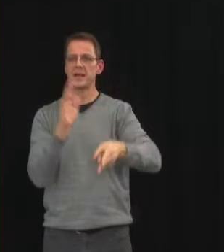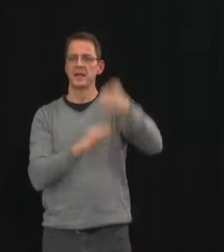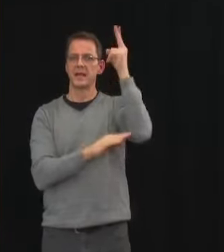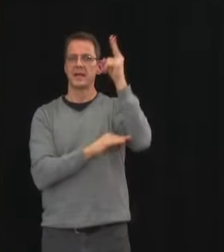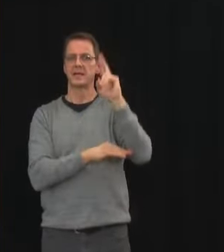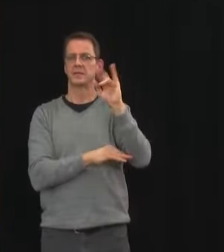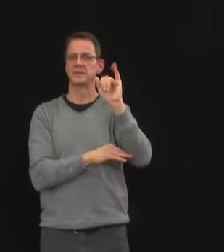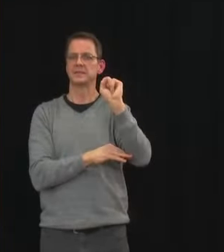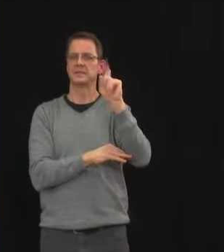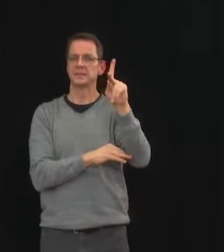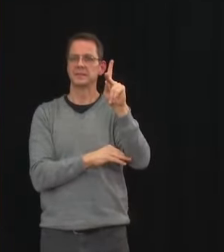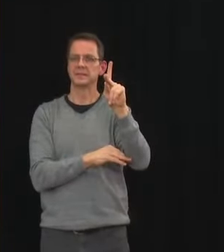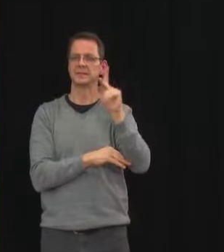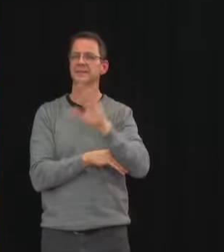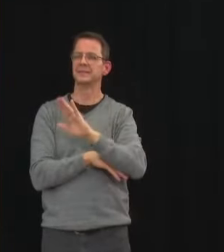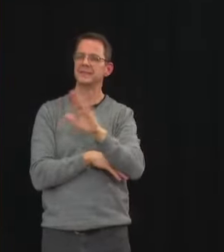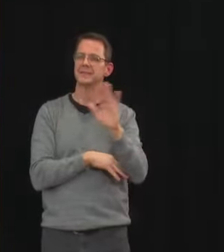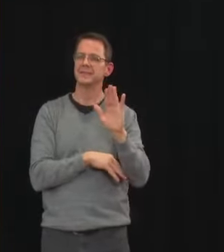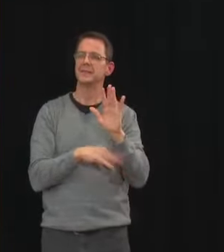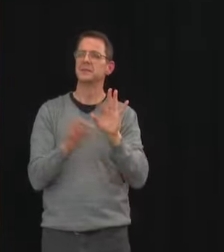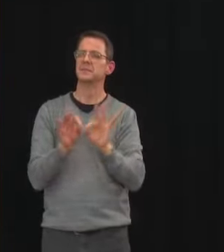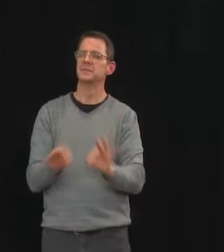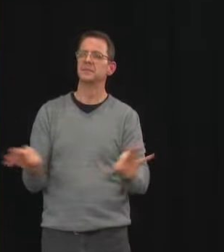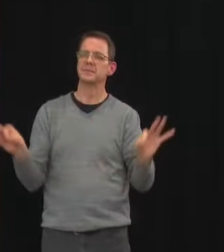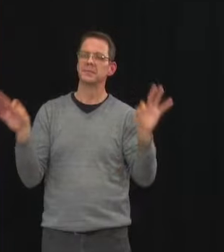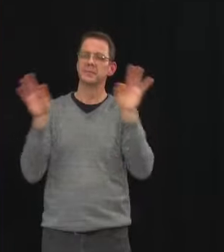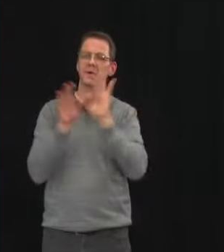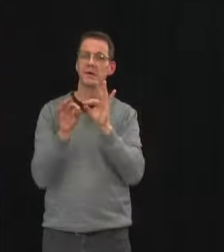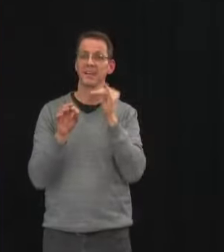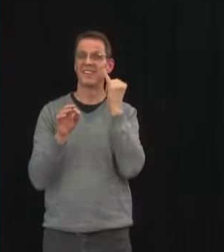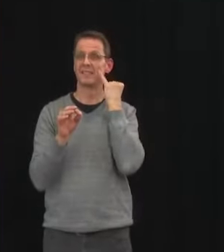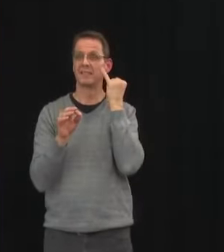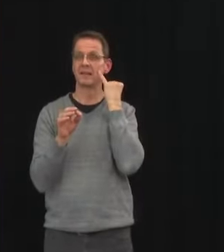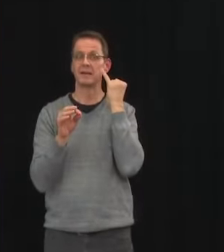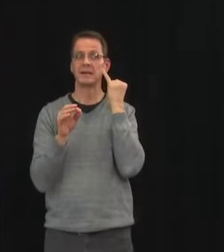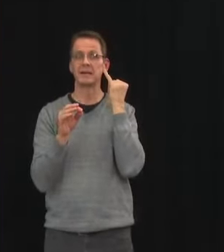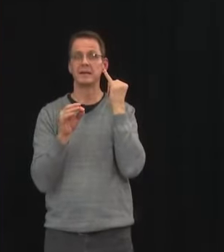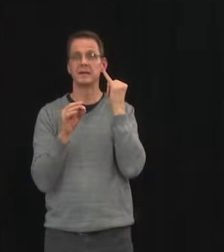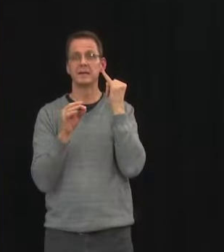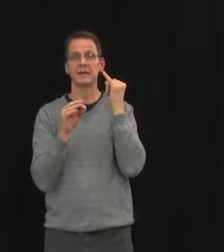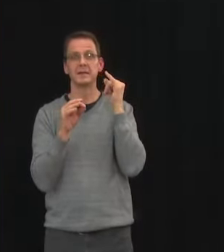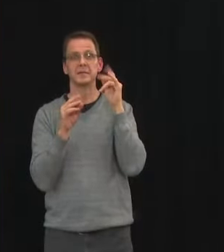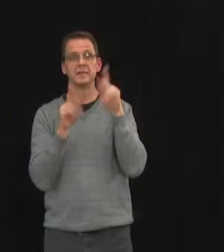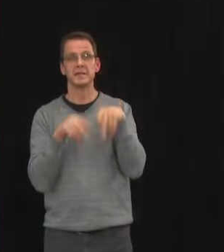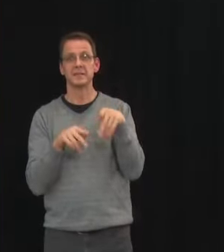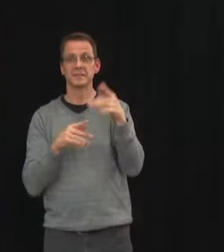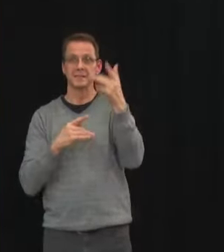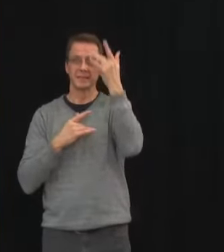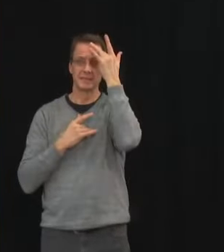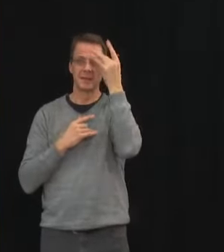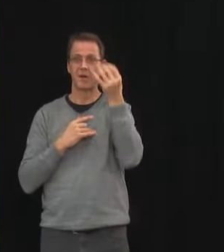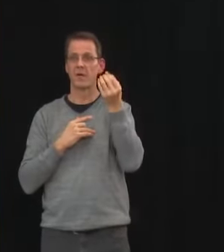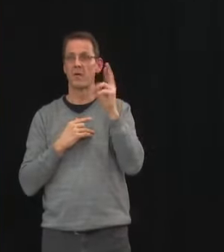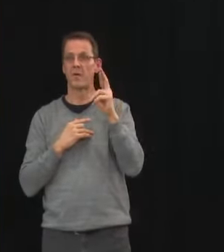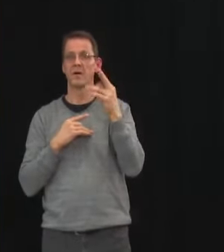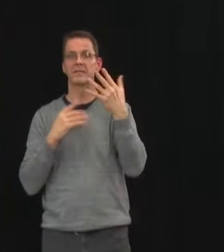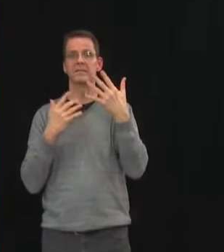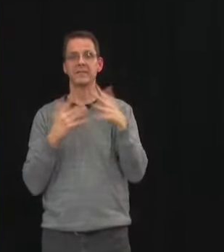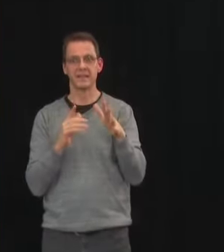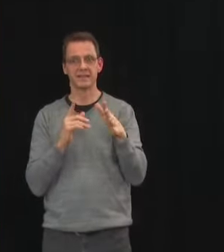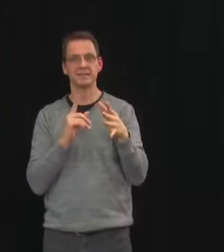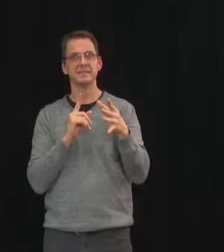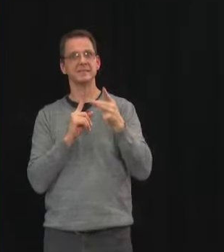sure that when anyone in a household starts to feel any symptoms or if someone in a household is identified as a close contact of someone with covid